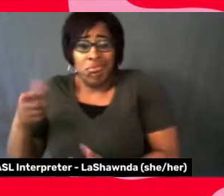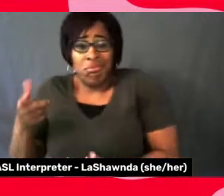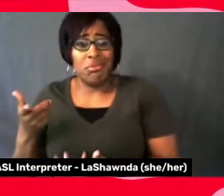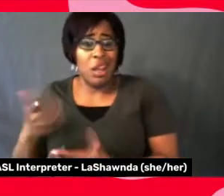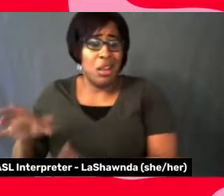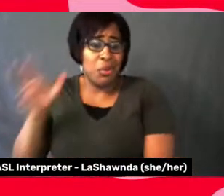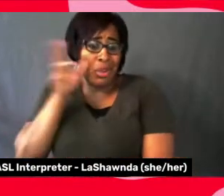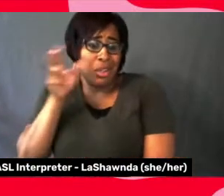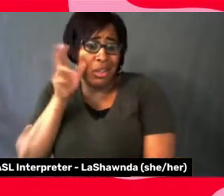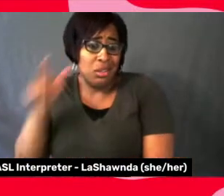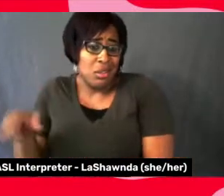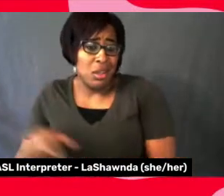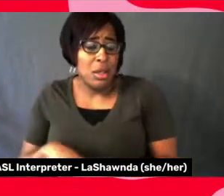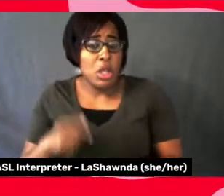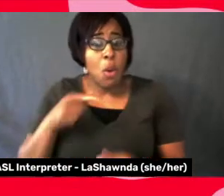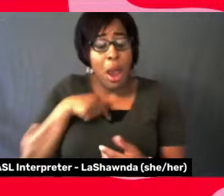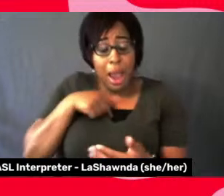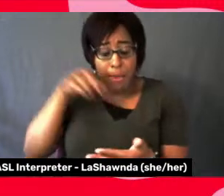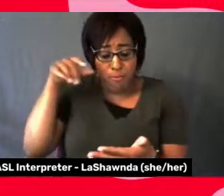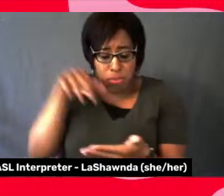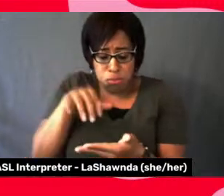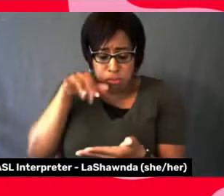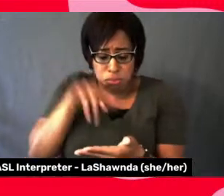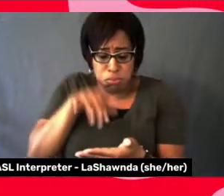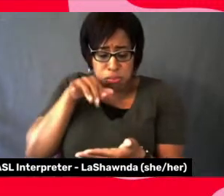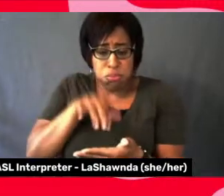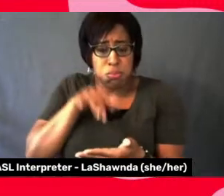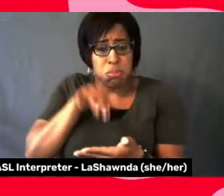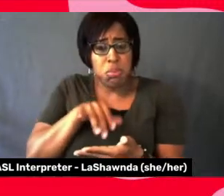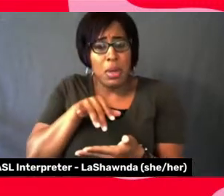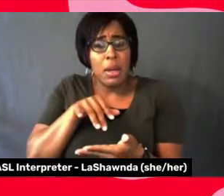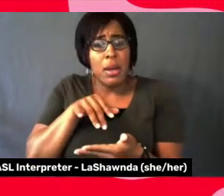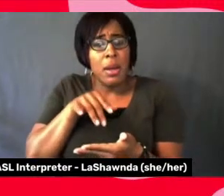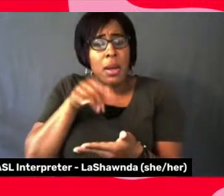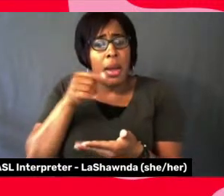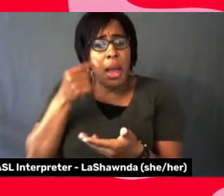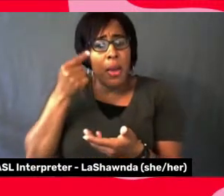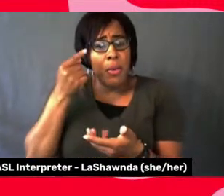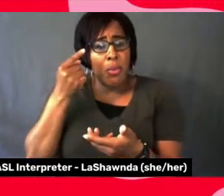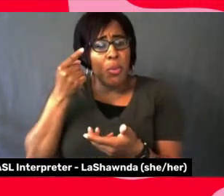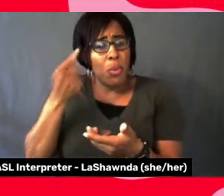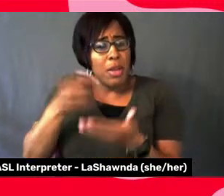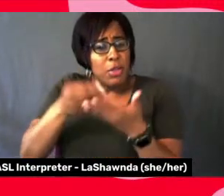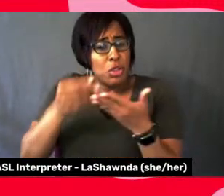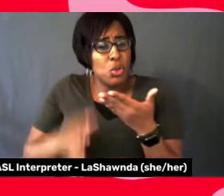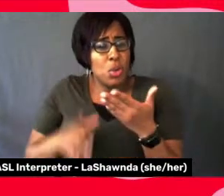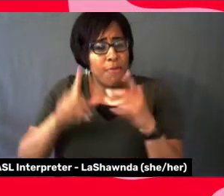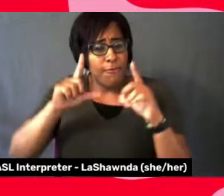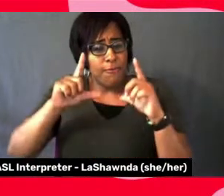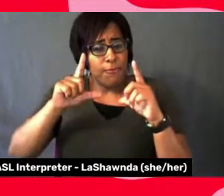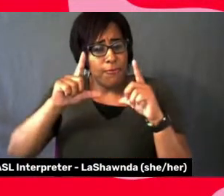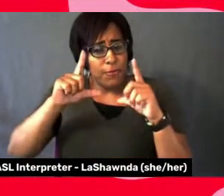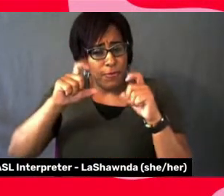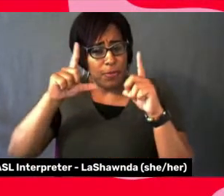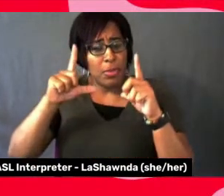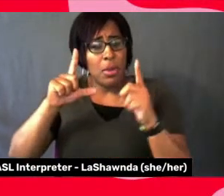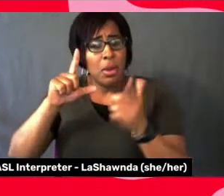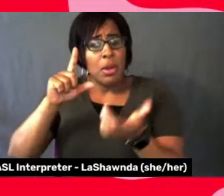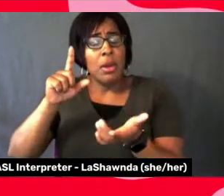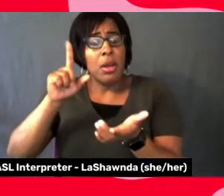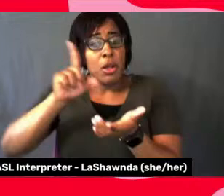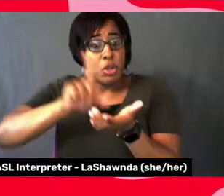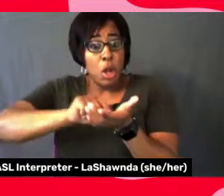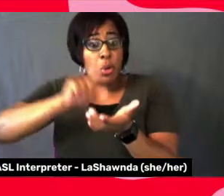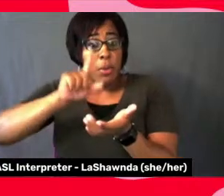I was studying and one of the students, um, the photographers for the student newspaper took a picture of me and published it on the front